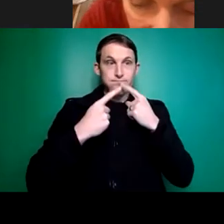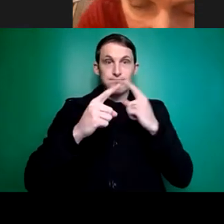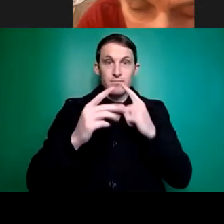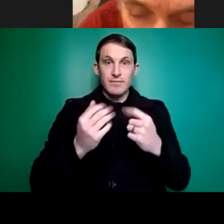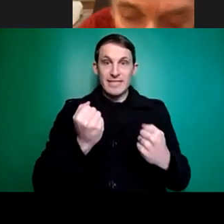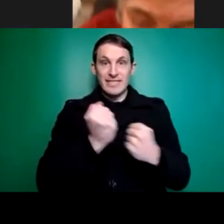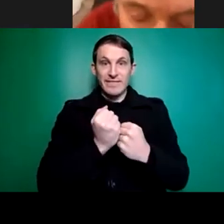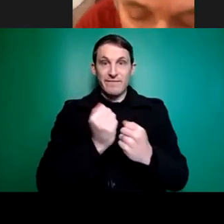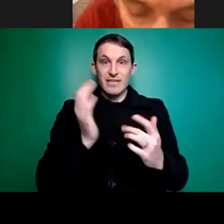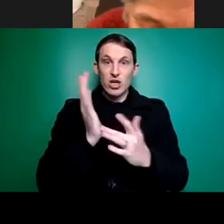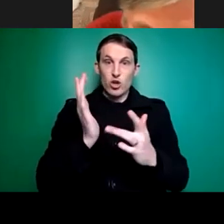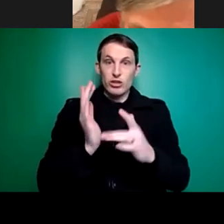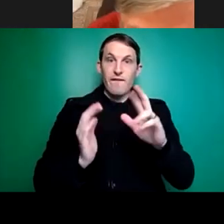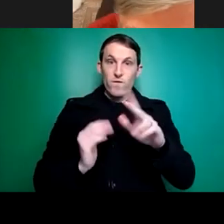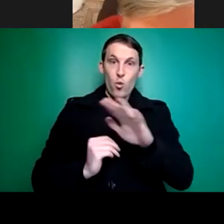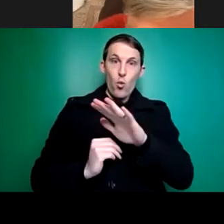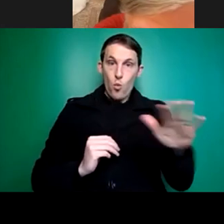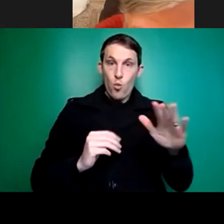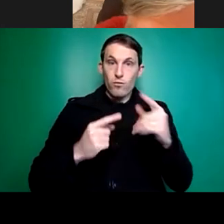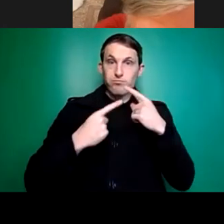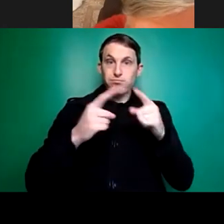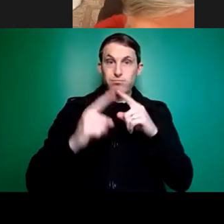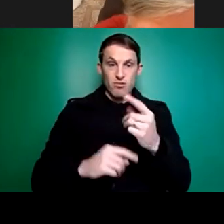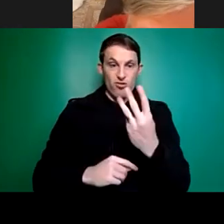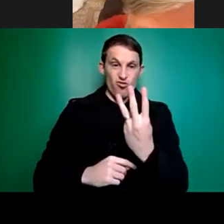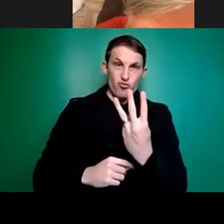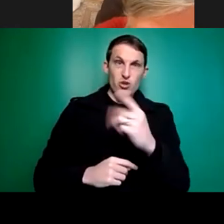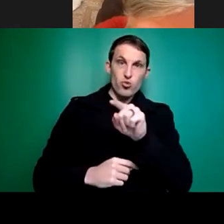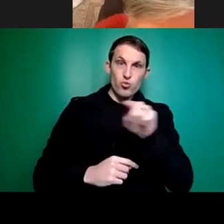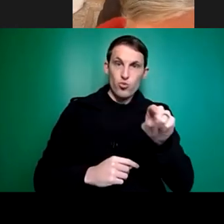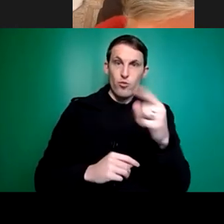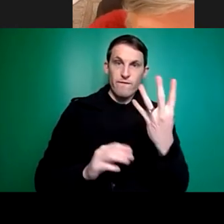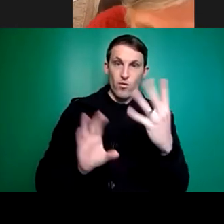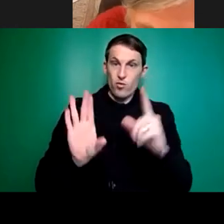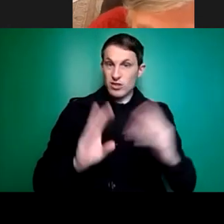four years ago, it has grown to be a powerful group now of